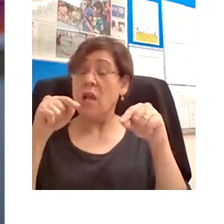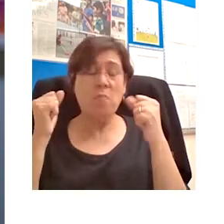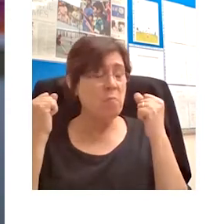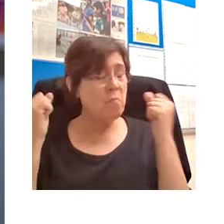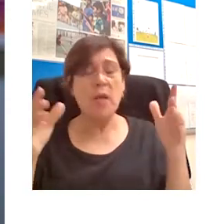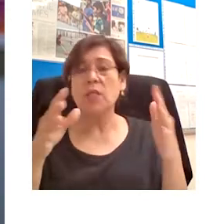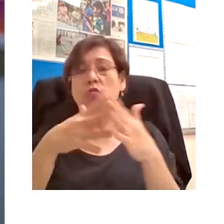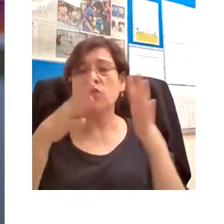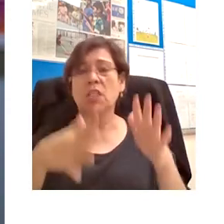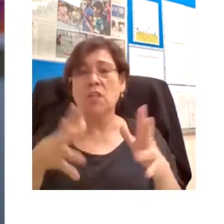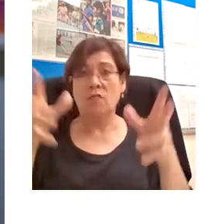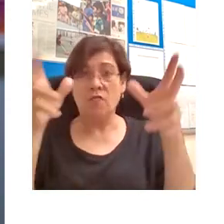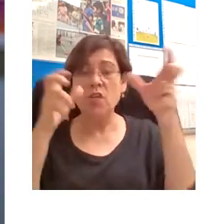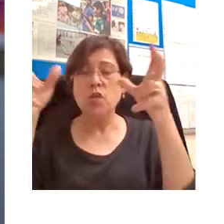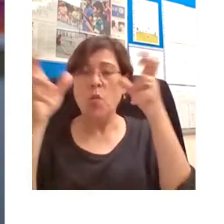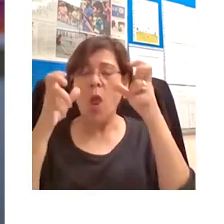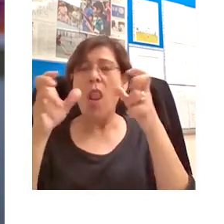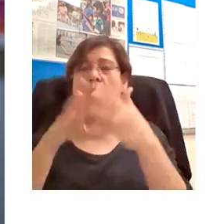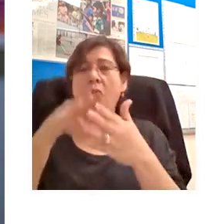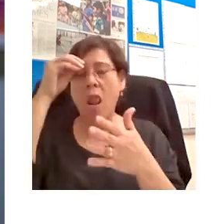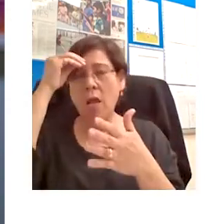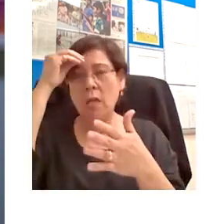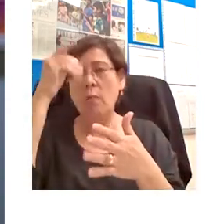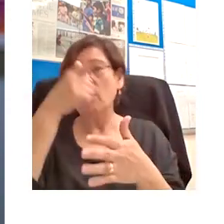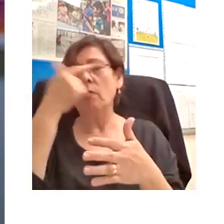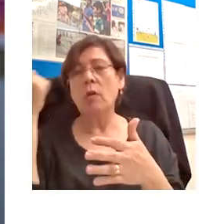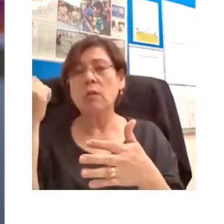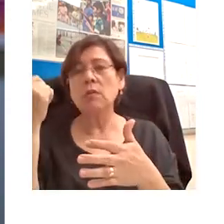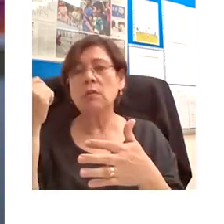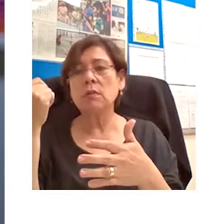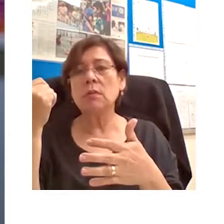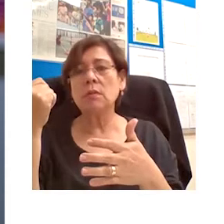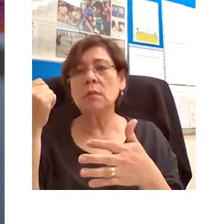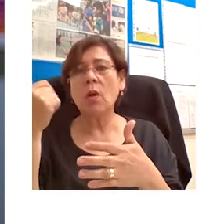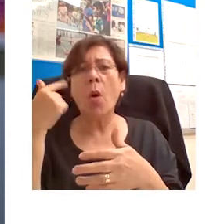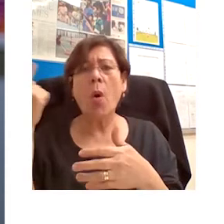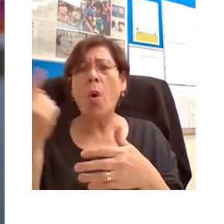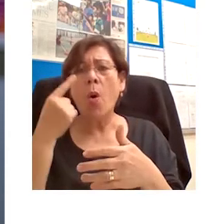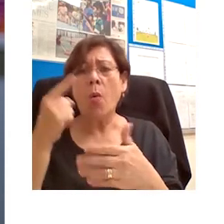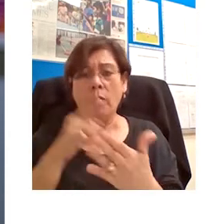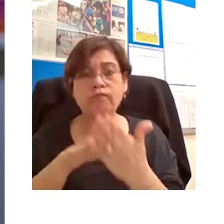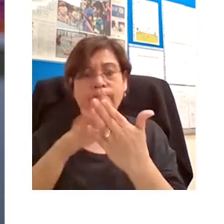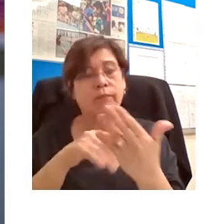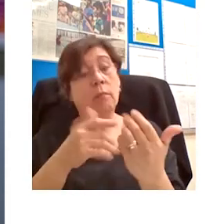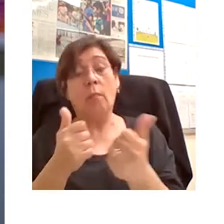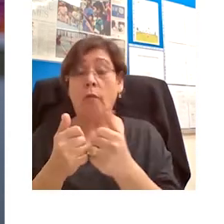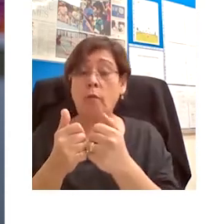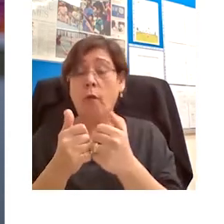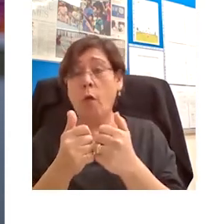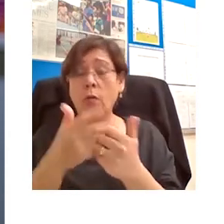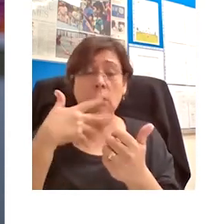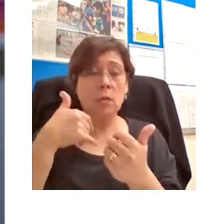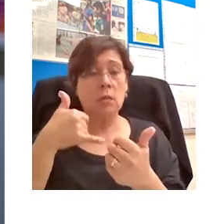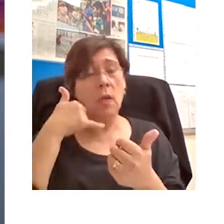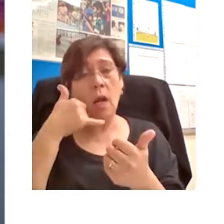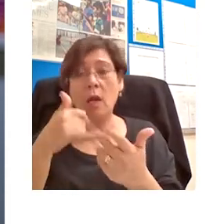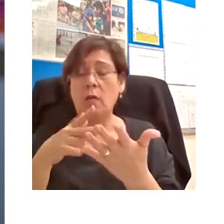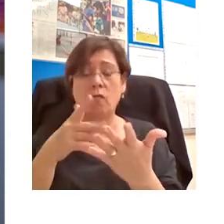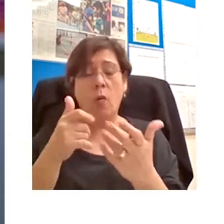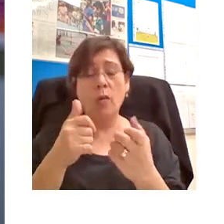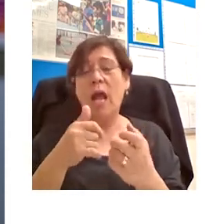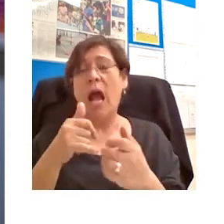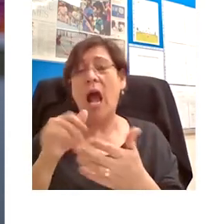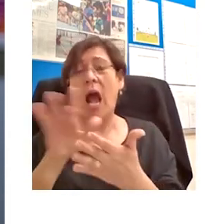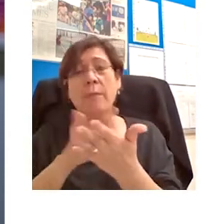They respond to images because they've been confronted with them in much greater quantity than previous generations.